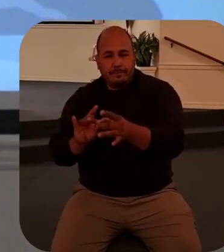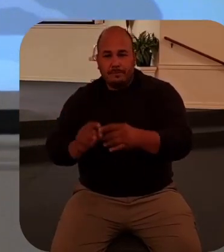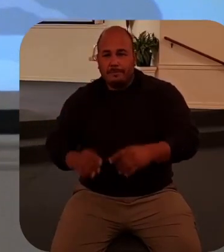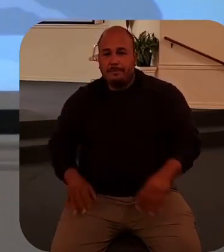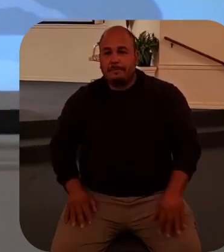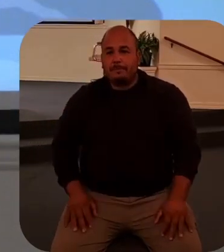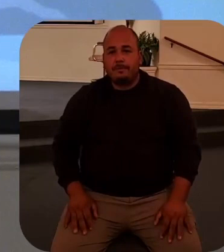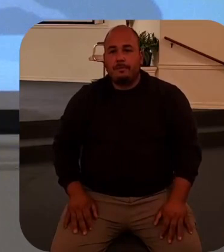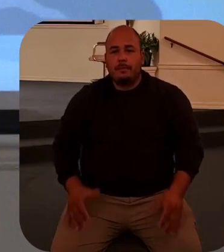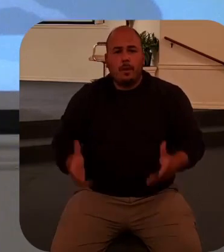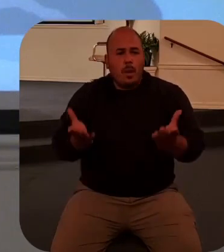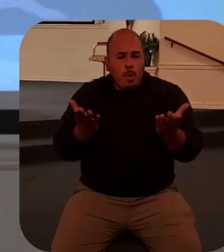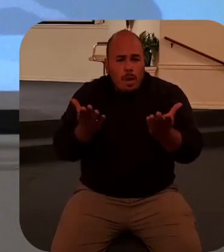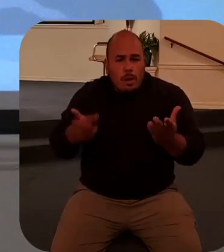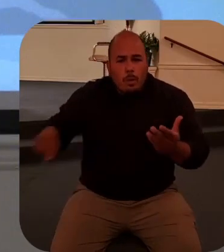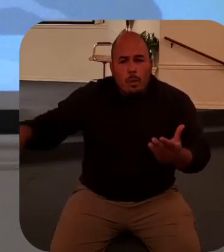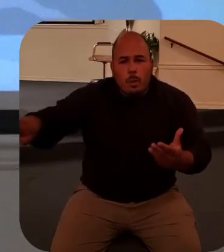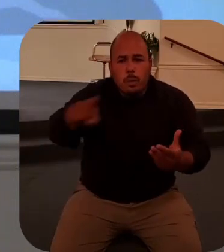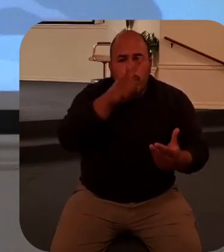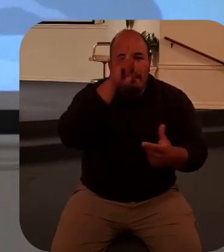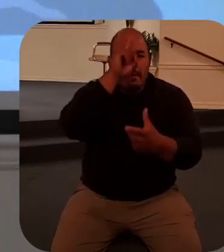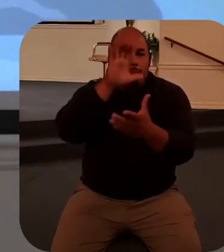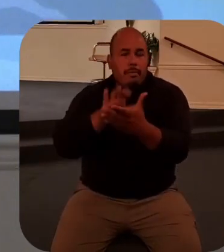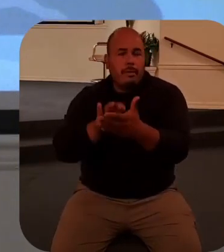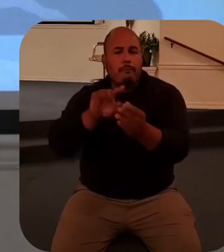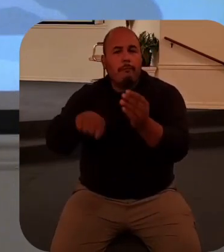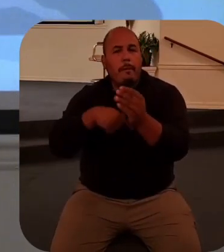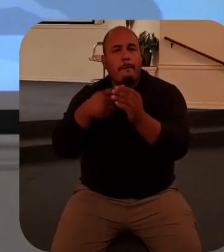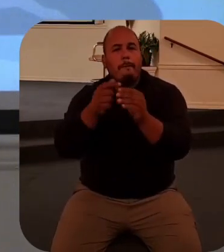what do you believe about Jesus